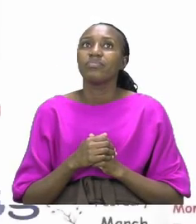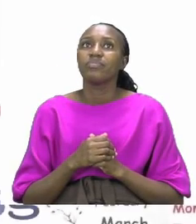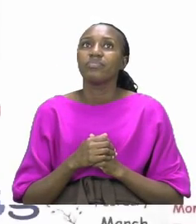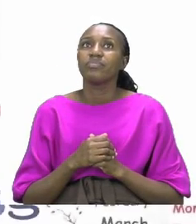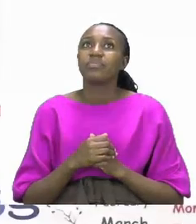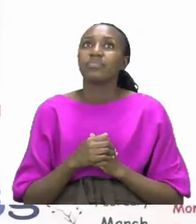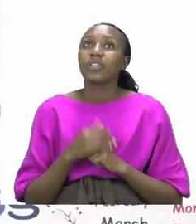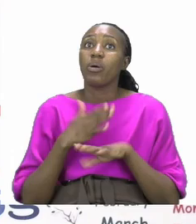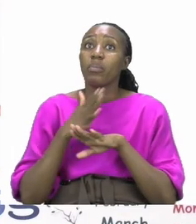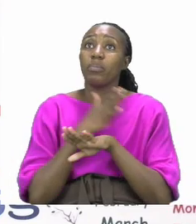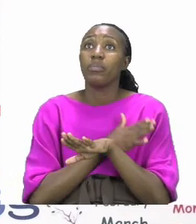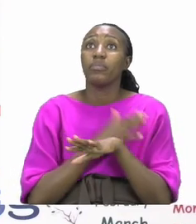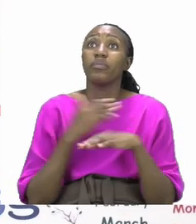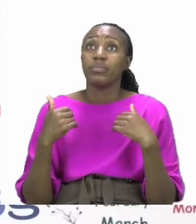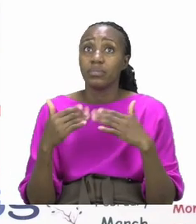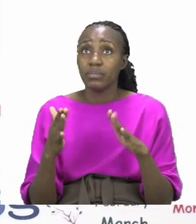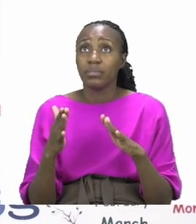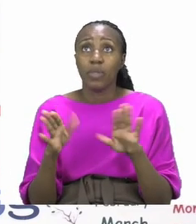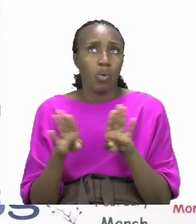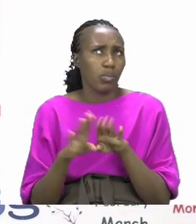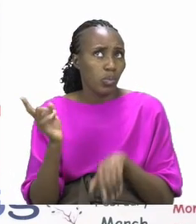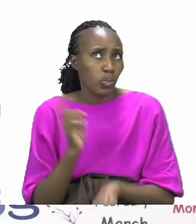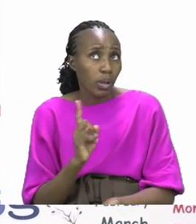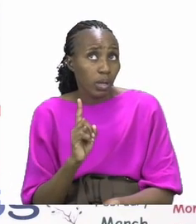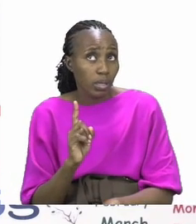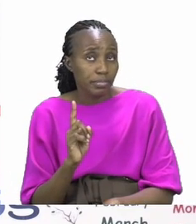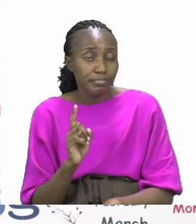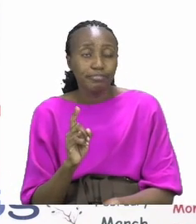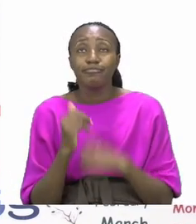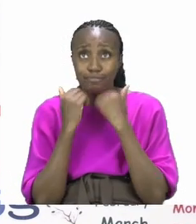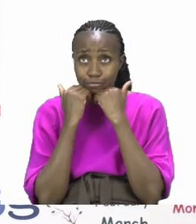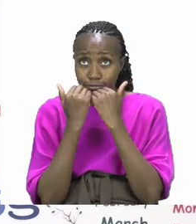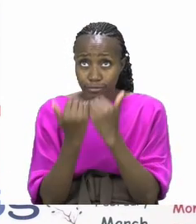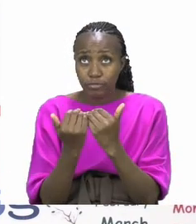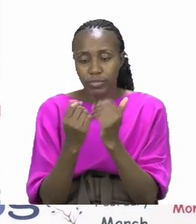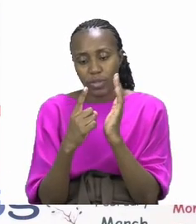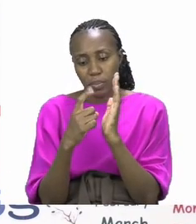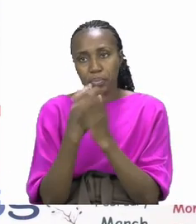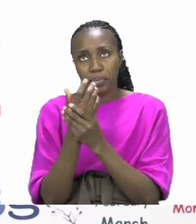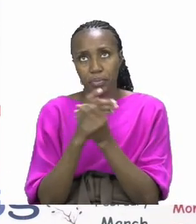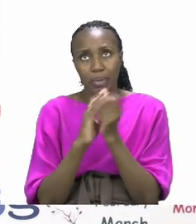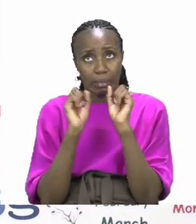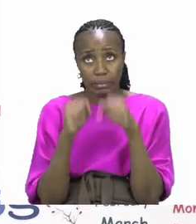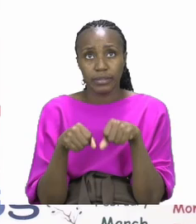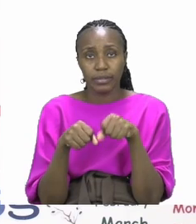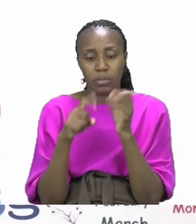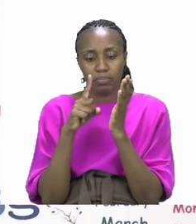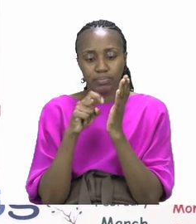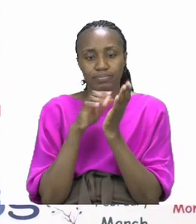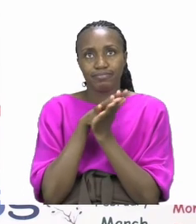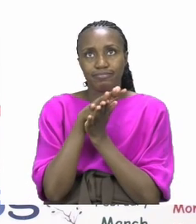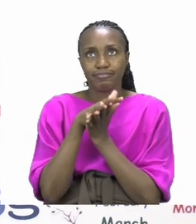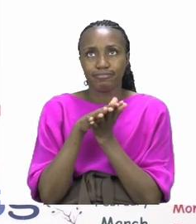And before we get into any lessons my dear friends, we know that we need to sanitize. So let us sanitize by